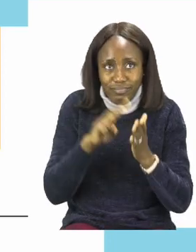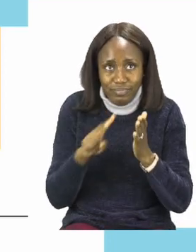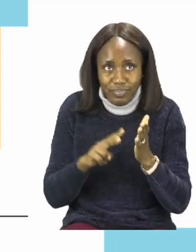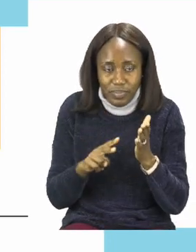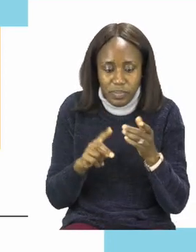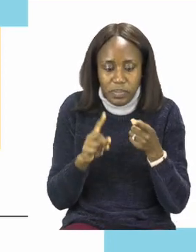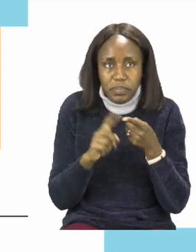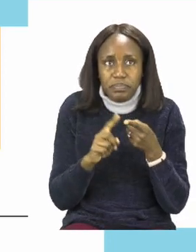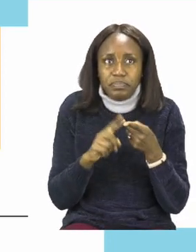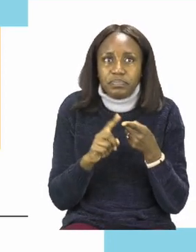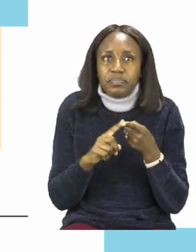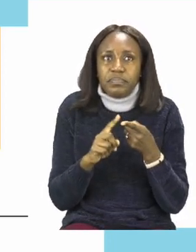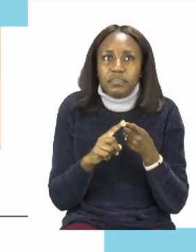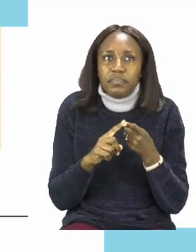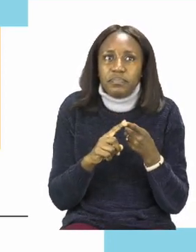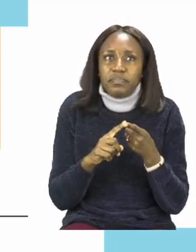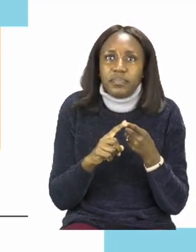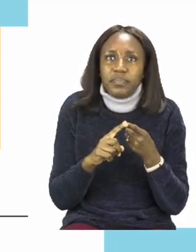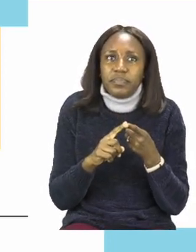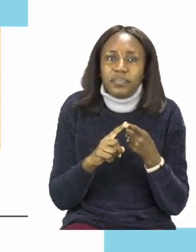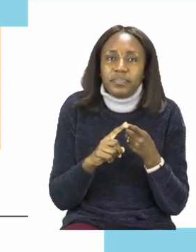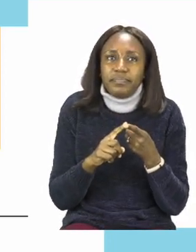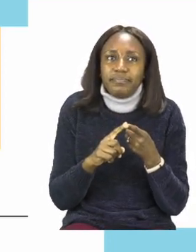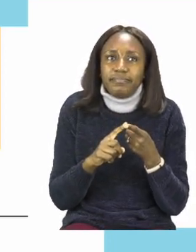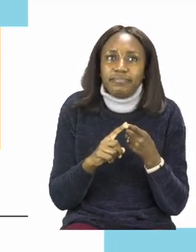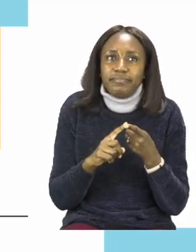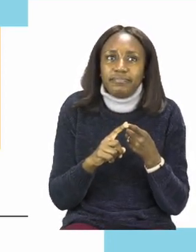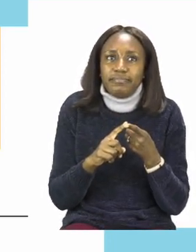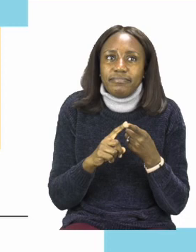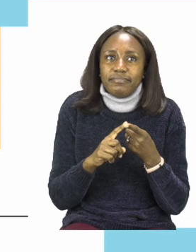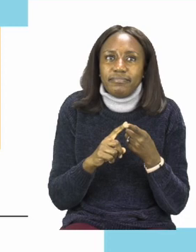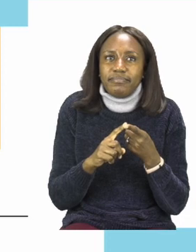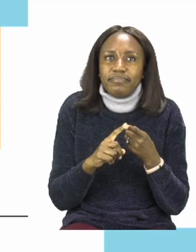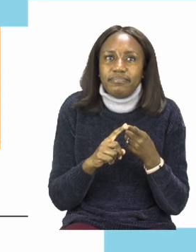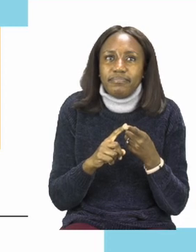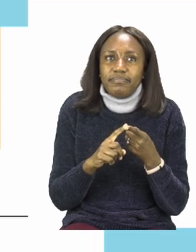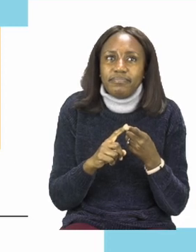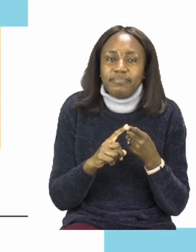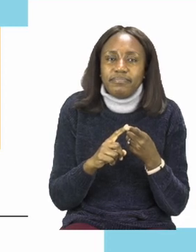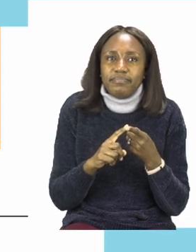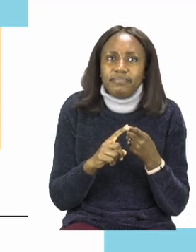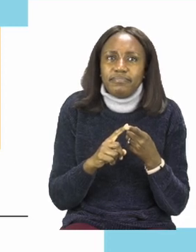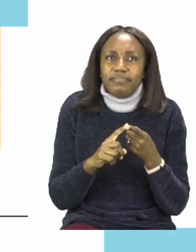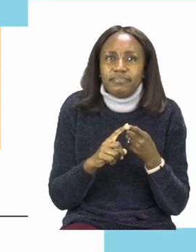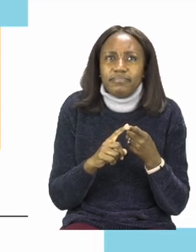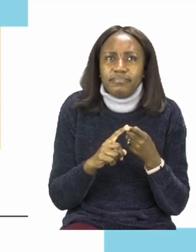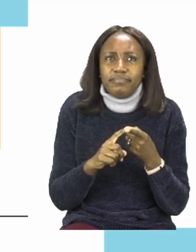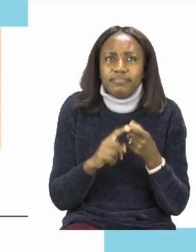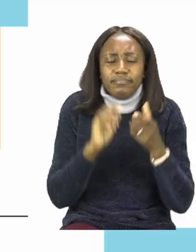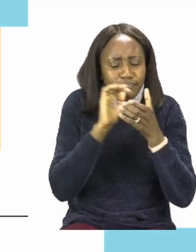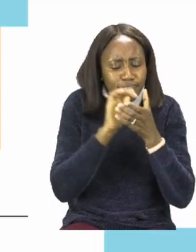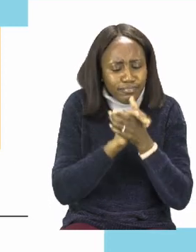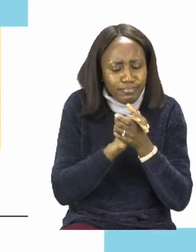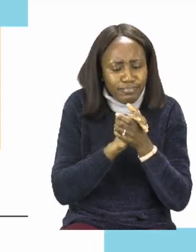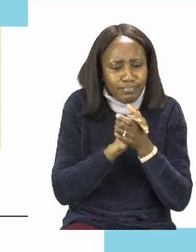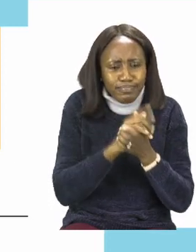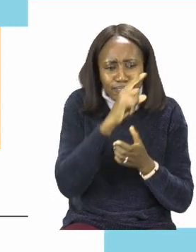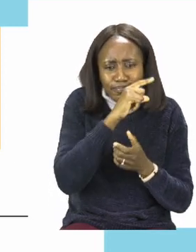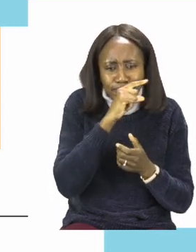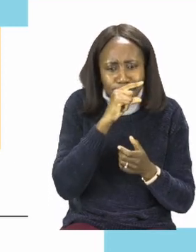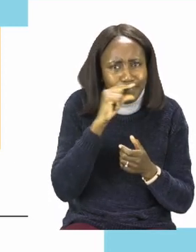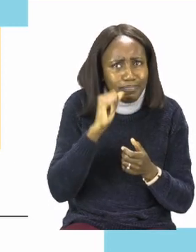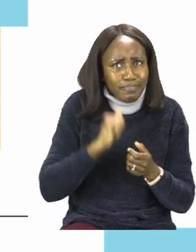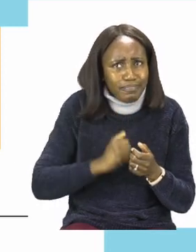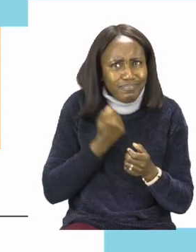read our questions two times. The first one says, What is my